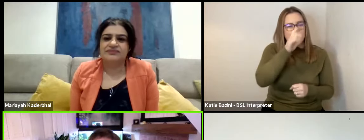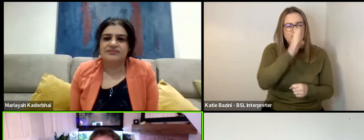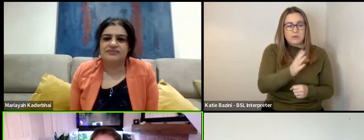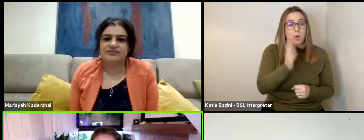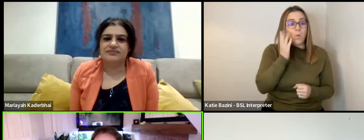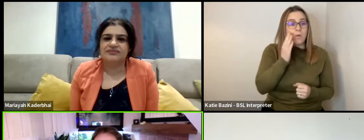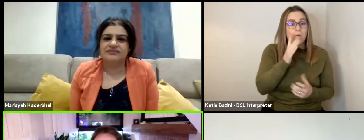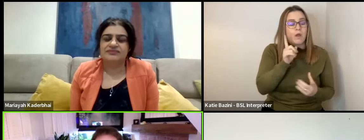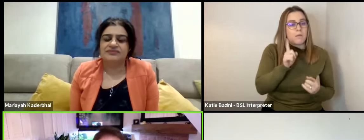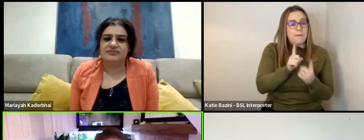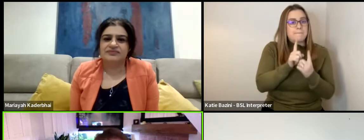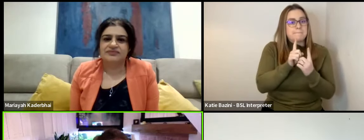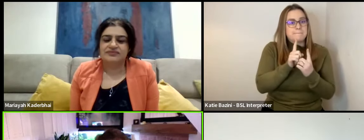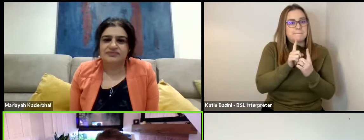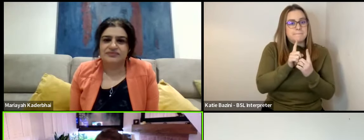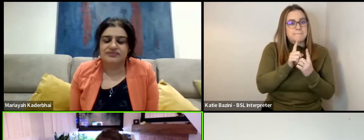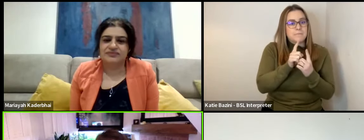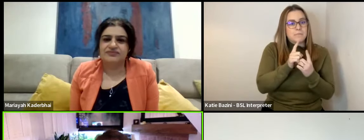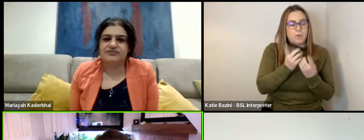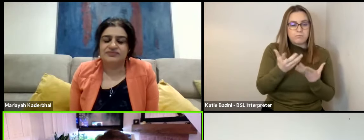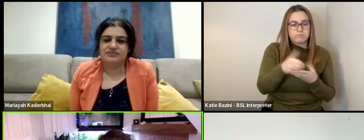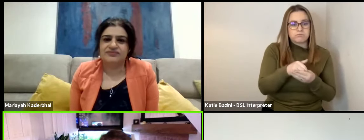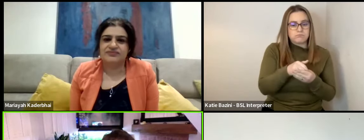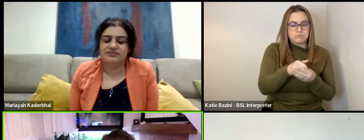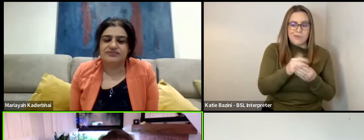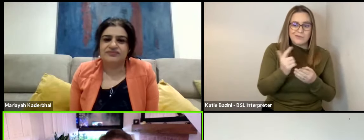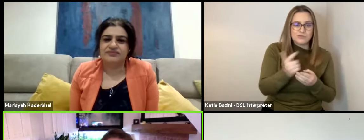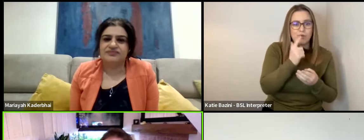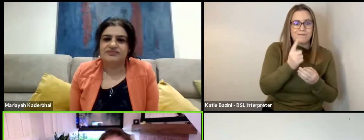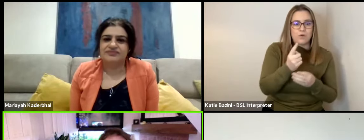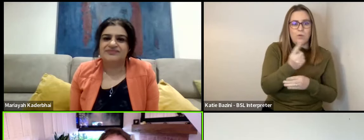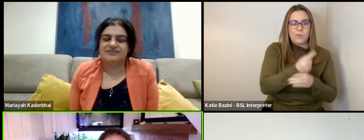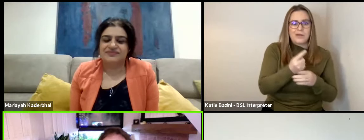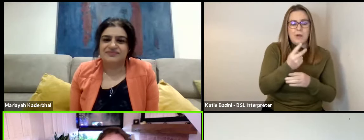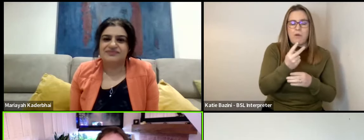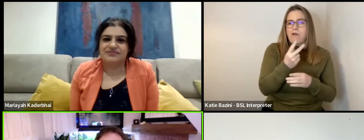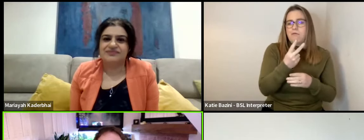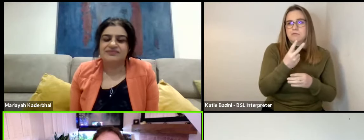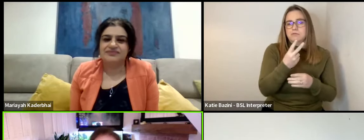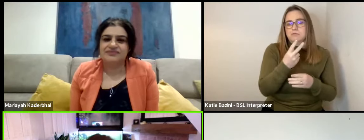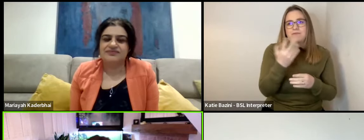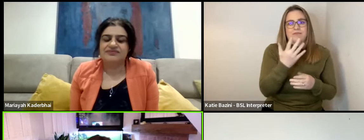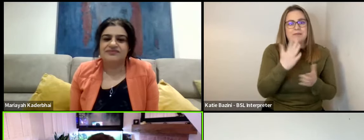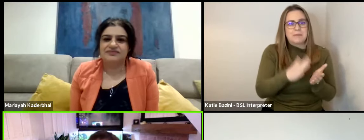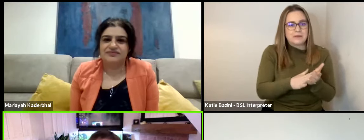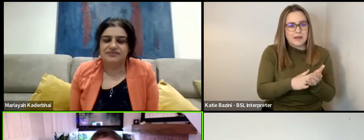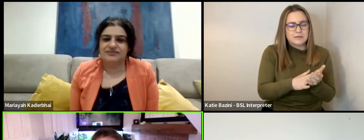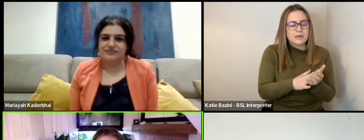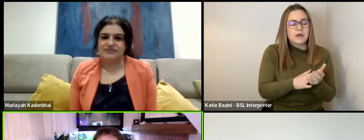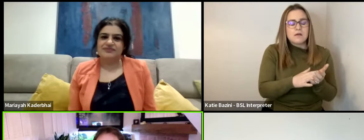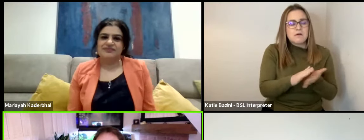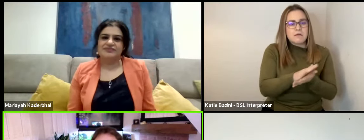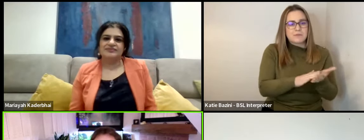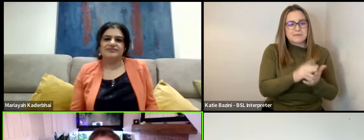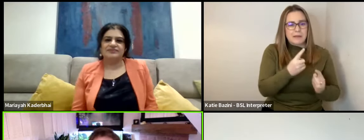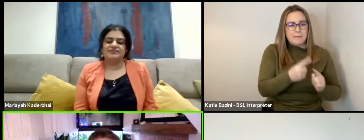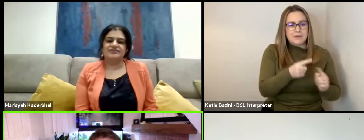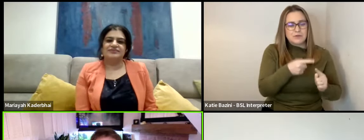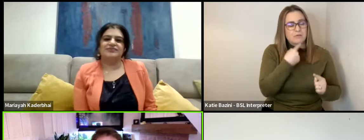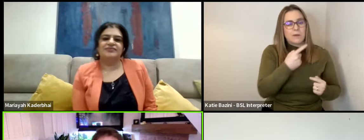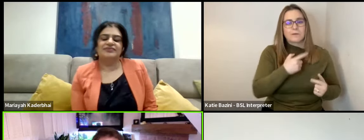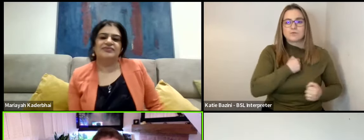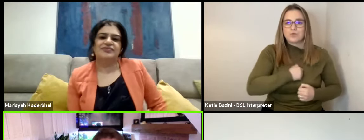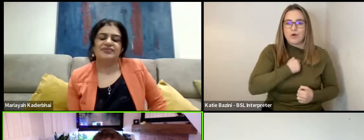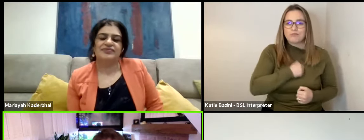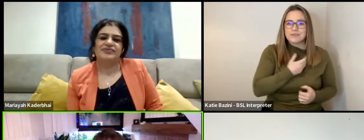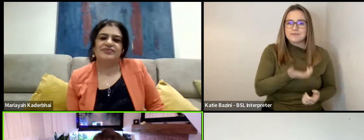soon as we meet him, and we're with him on this journey for an hour and 10, 15, 20 minutes, immediately starting off by saying sorry.